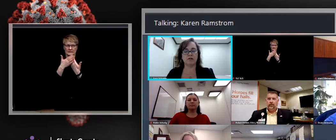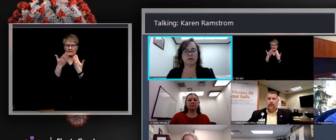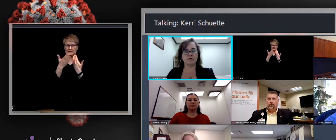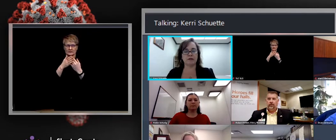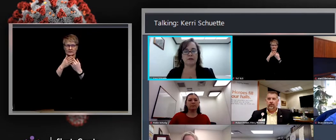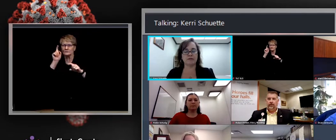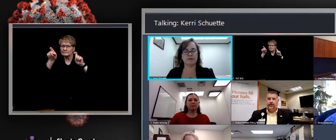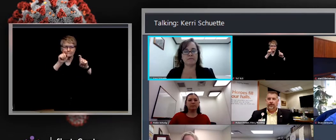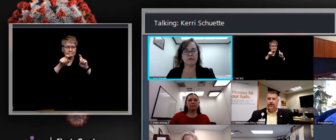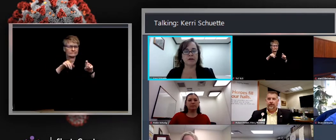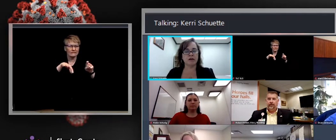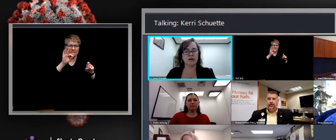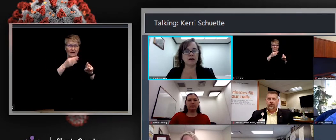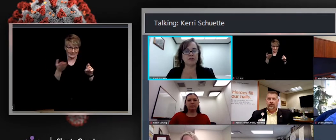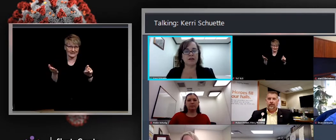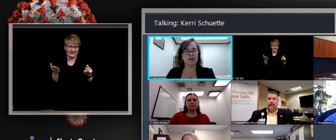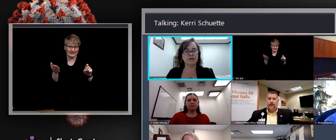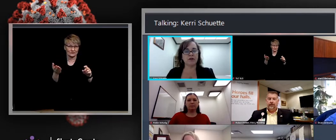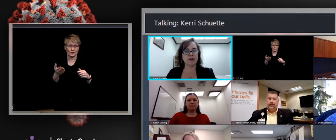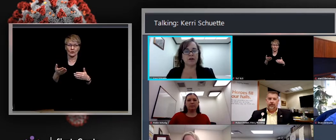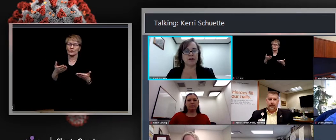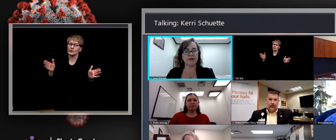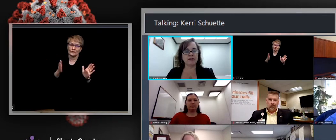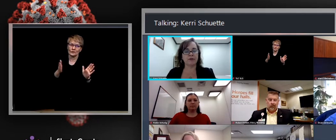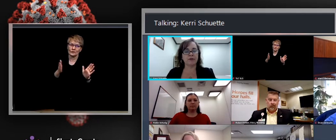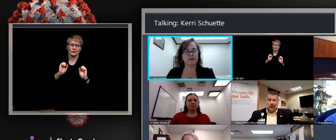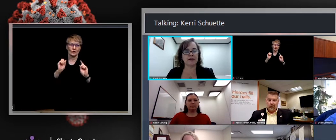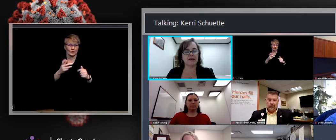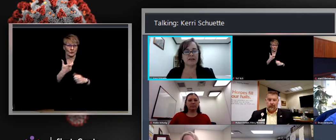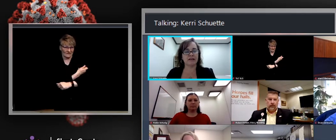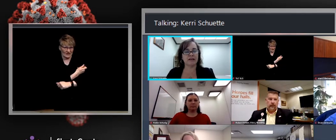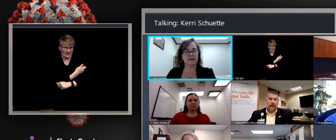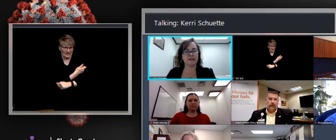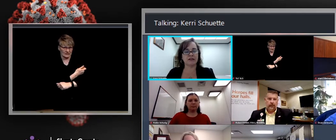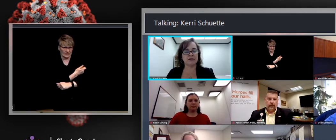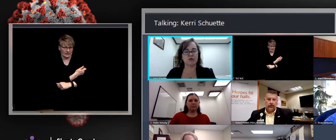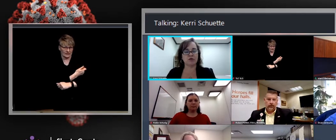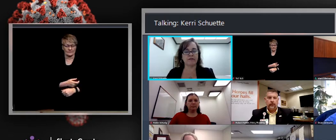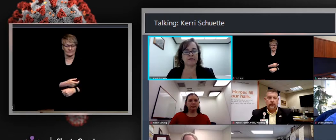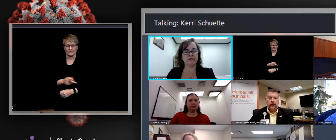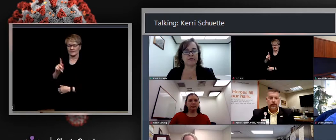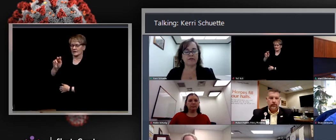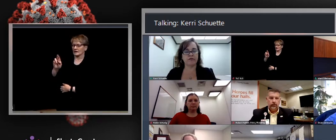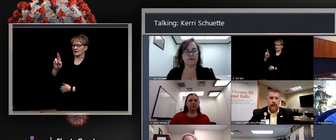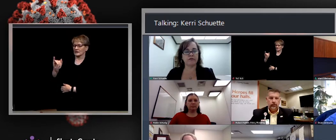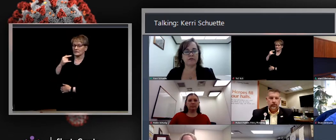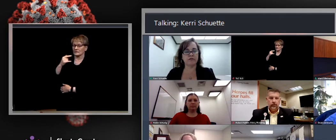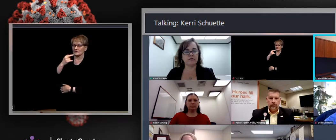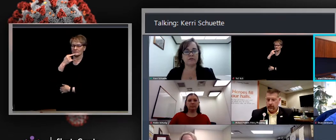All right. Thank you, Dr. Ramstrom. Do any of our healthcare partners have anything we'd like to share this morning?